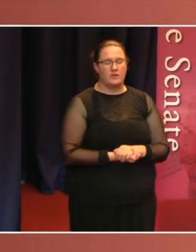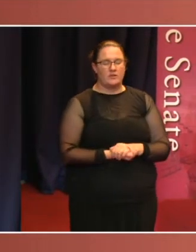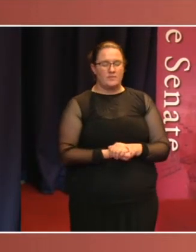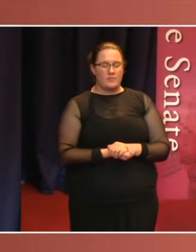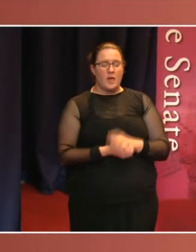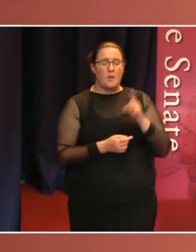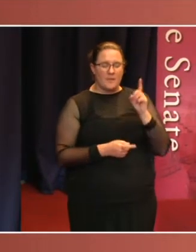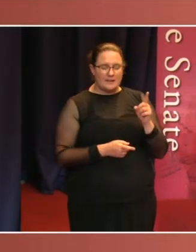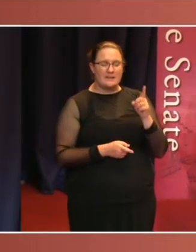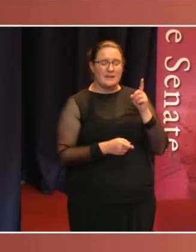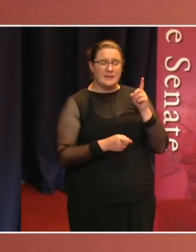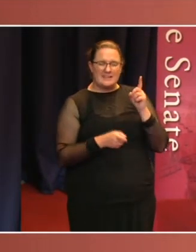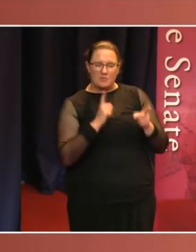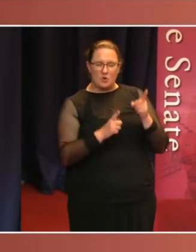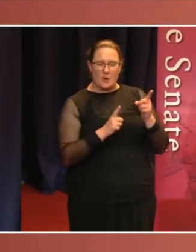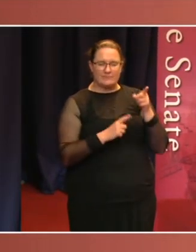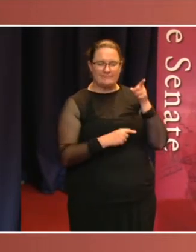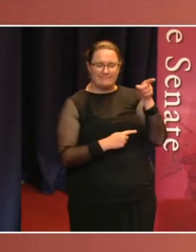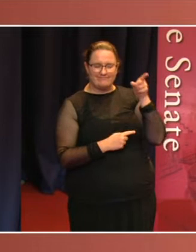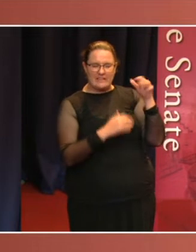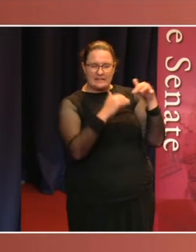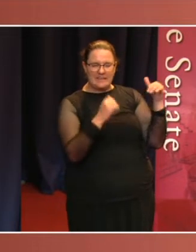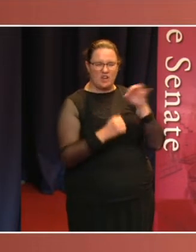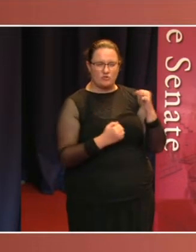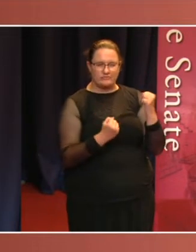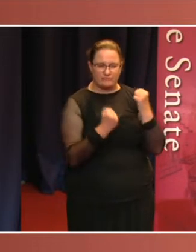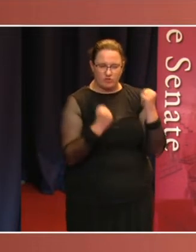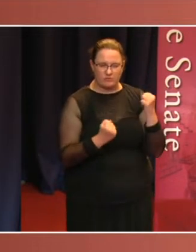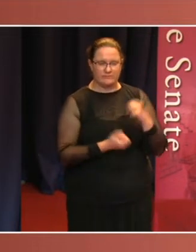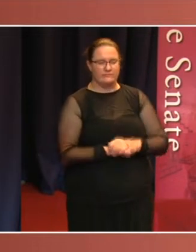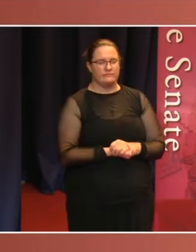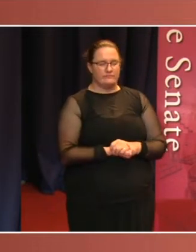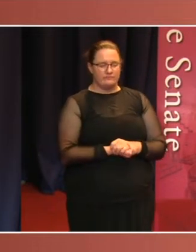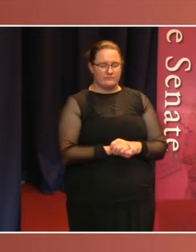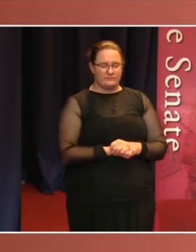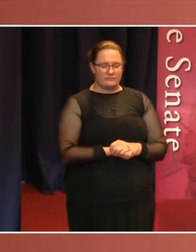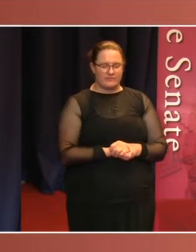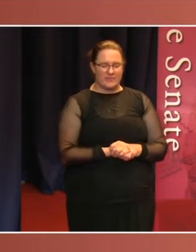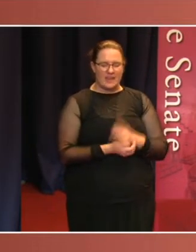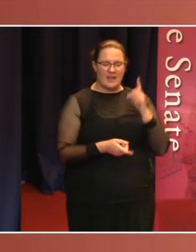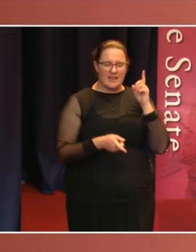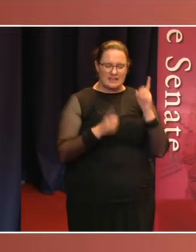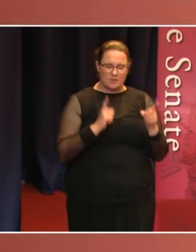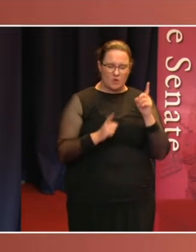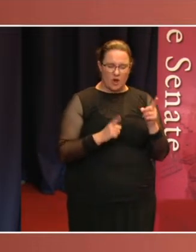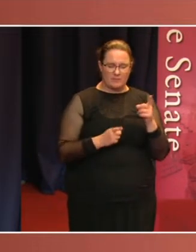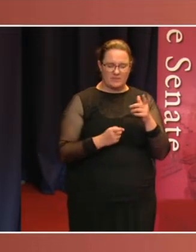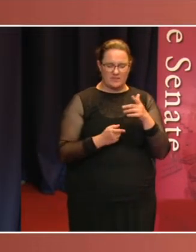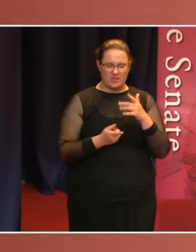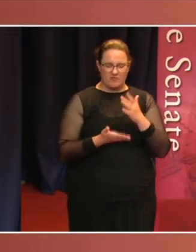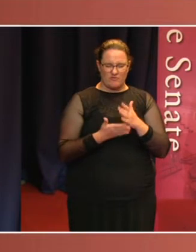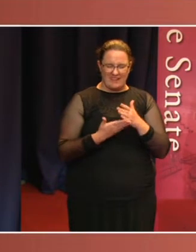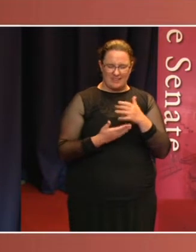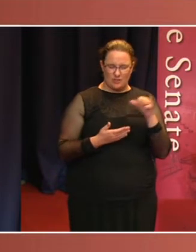falter. On matters of whether to censure ministers, question the government's claims of privilege, hold